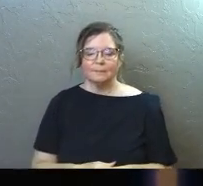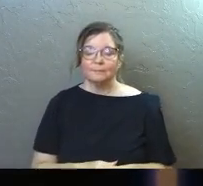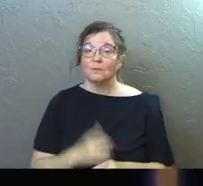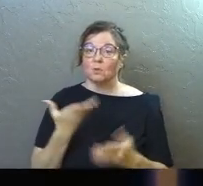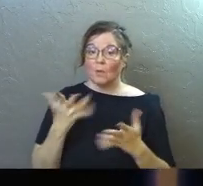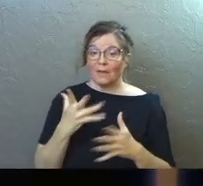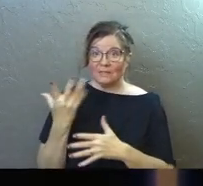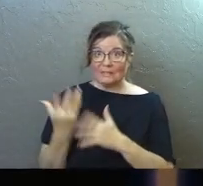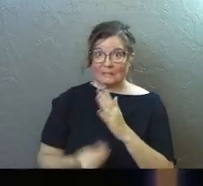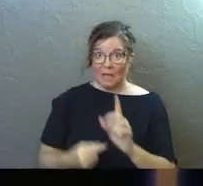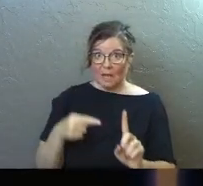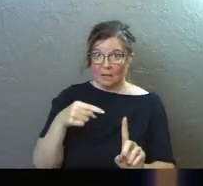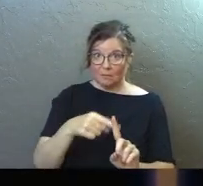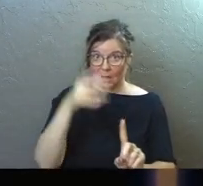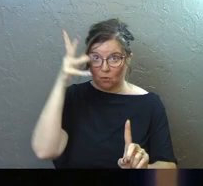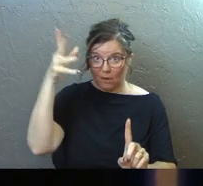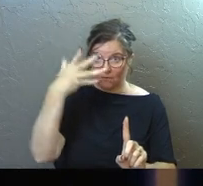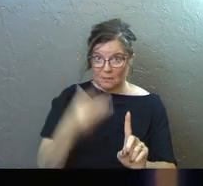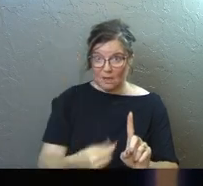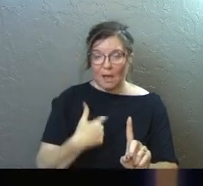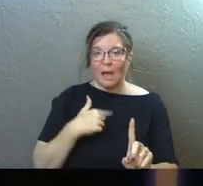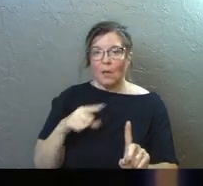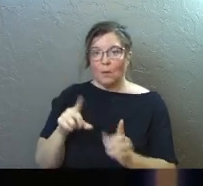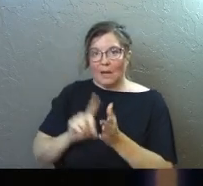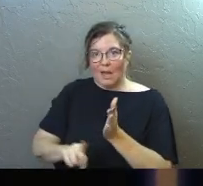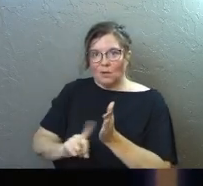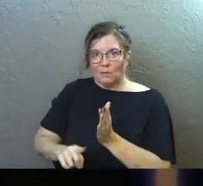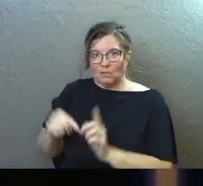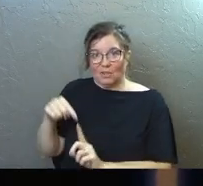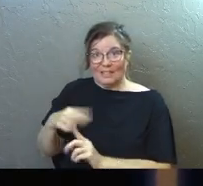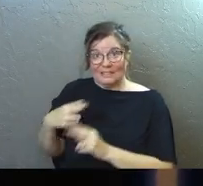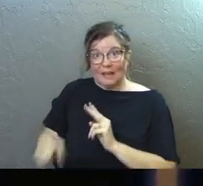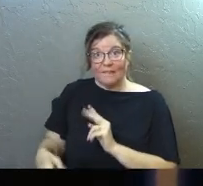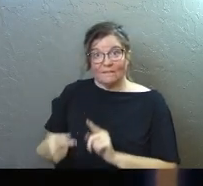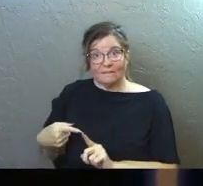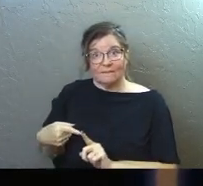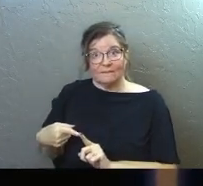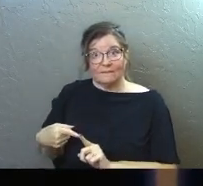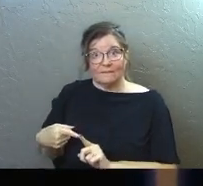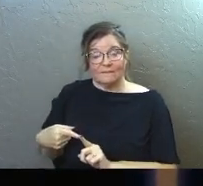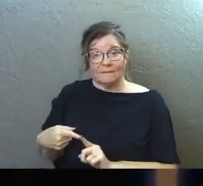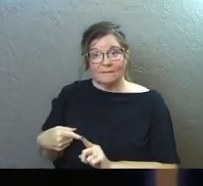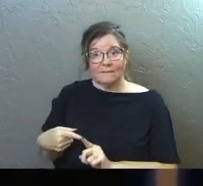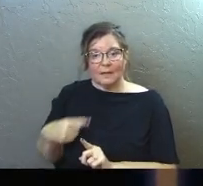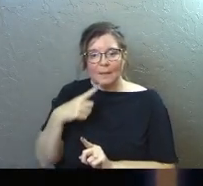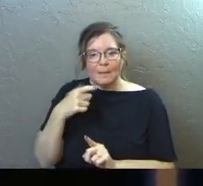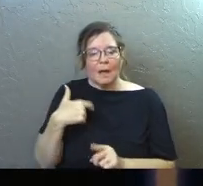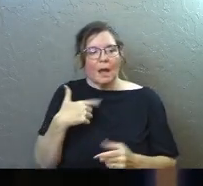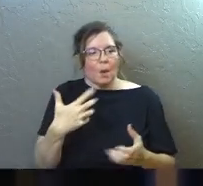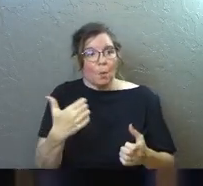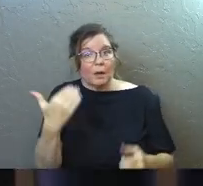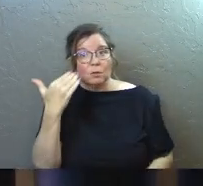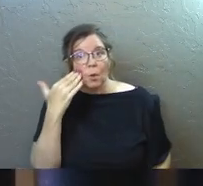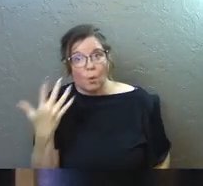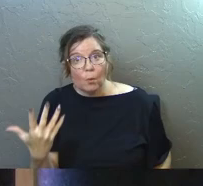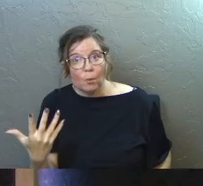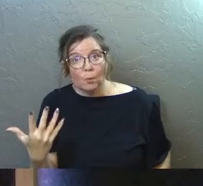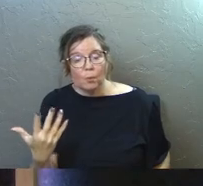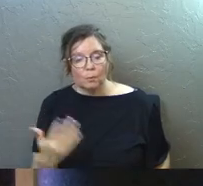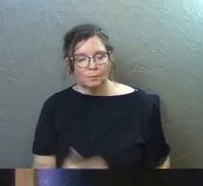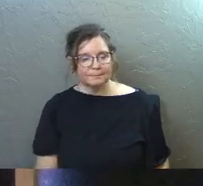after he died, I went and I researched this knife because I wanted to know.